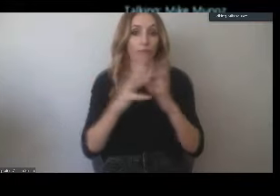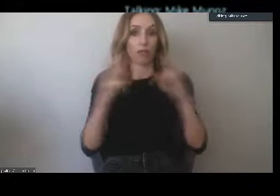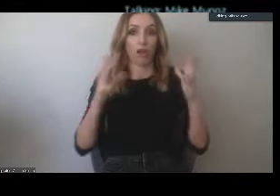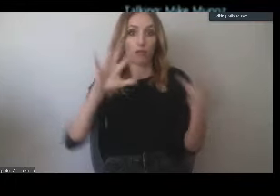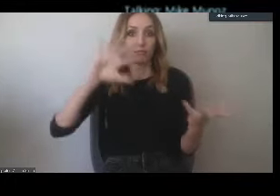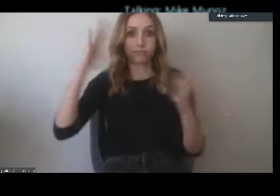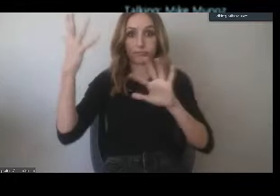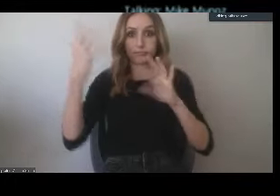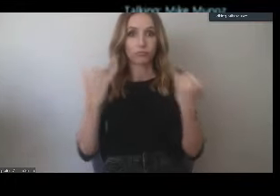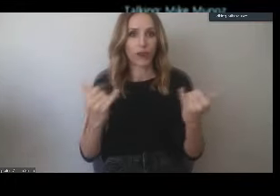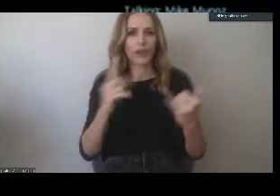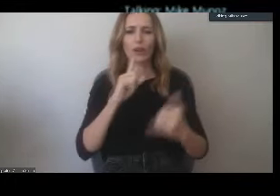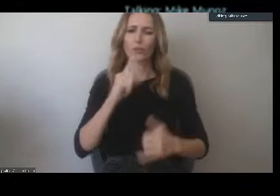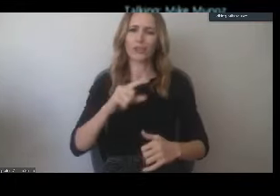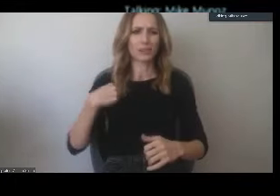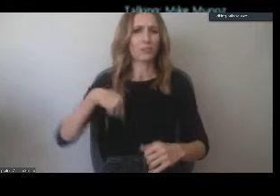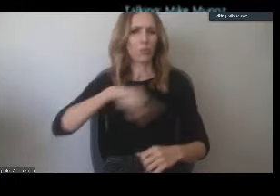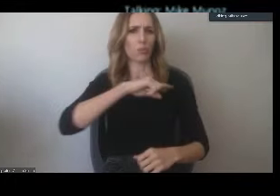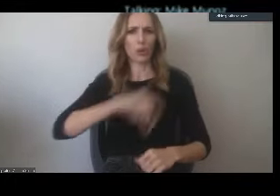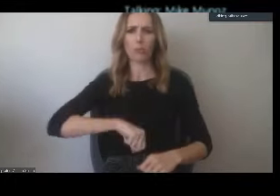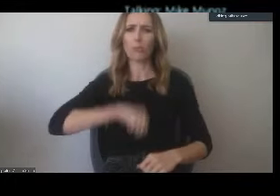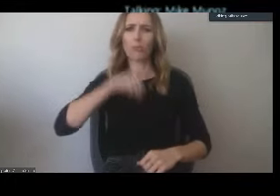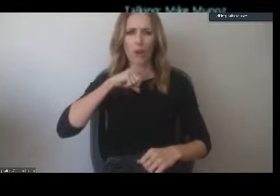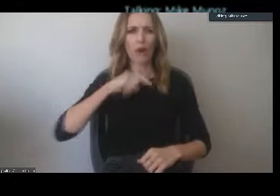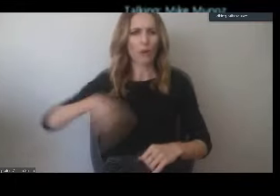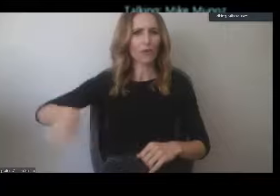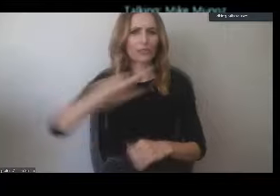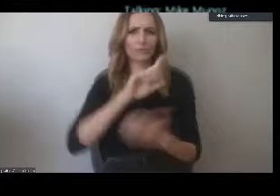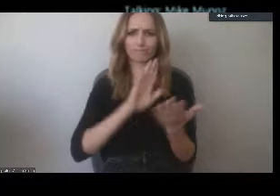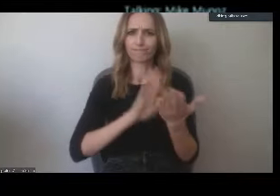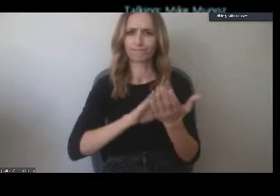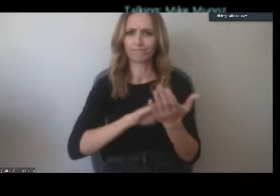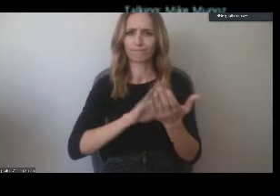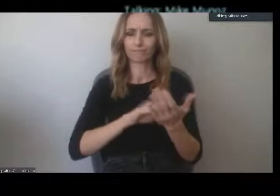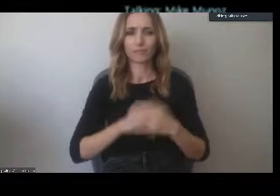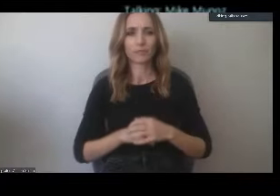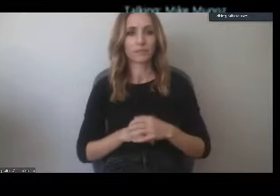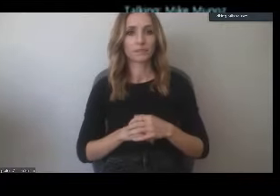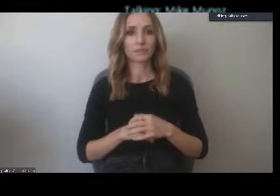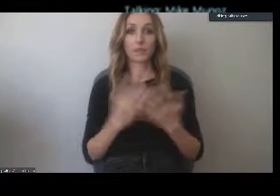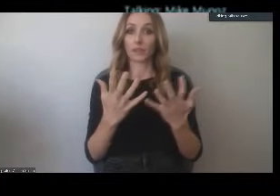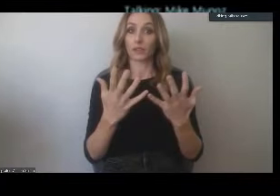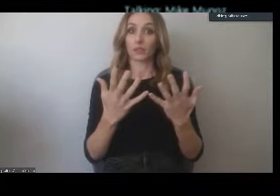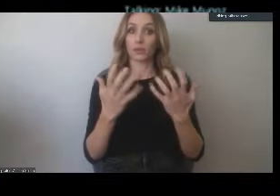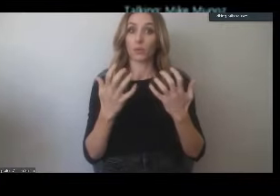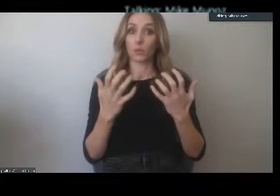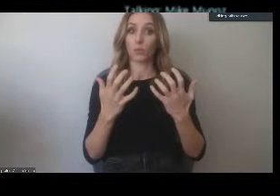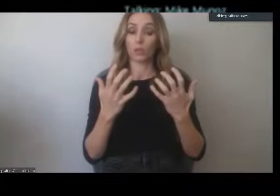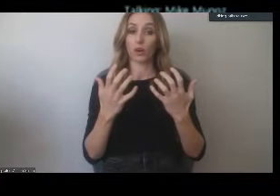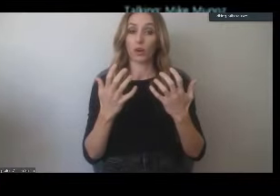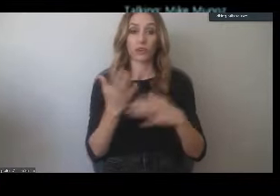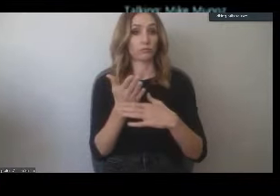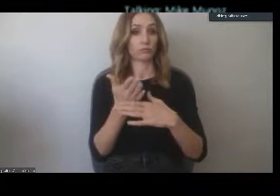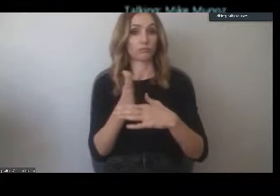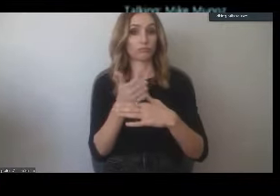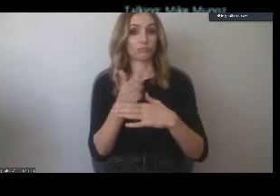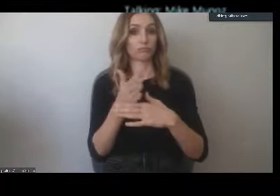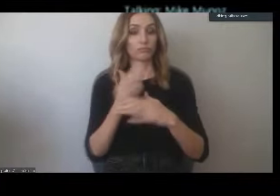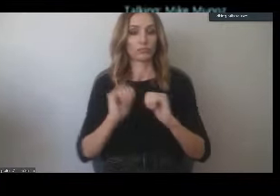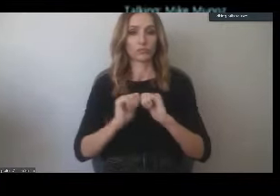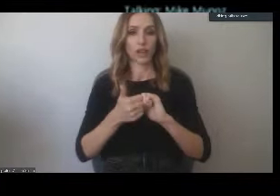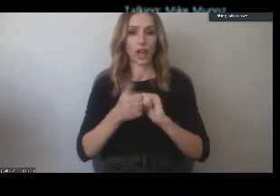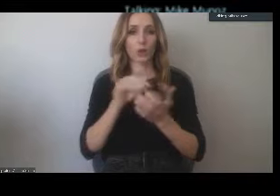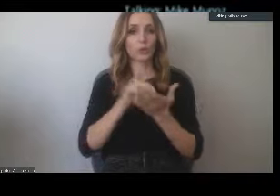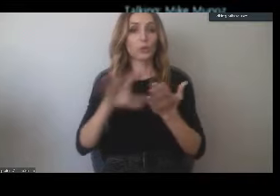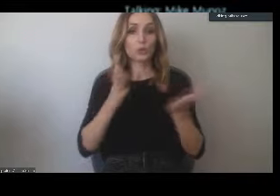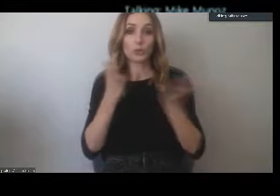proud of all of you, and so I just want to start with that. So what I'm going to do is I'm going to just take a little bit of time and share with you ways that in Student Services,